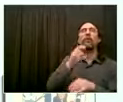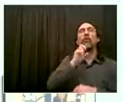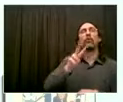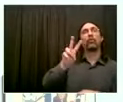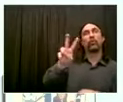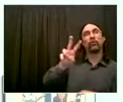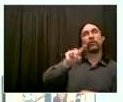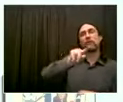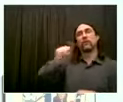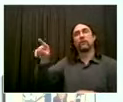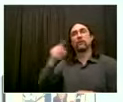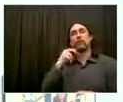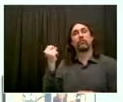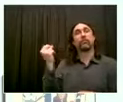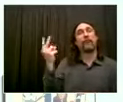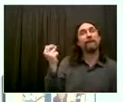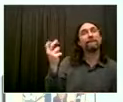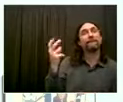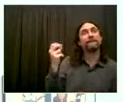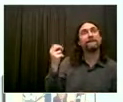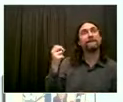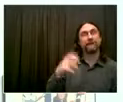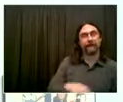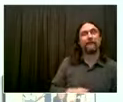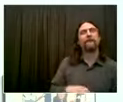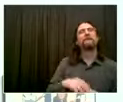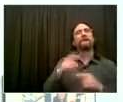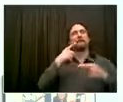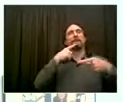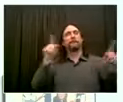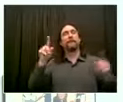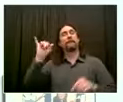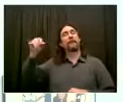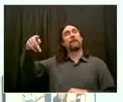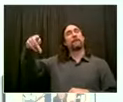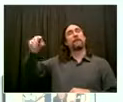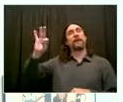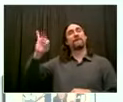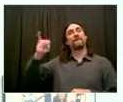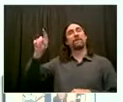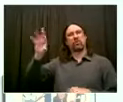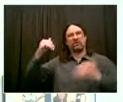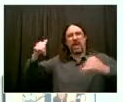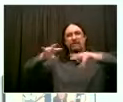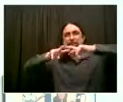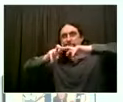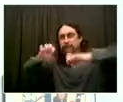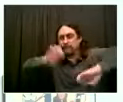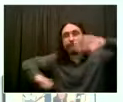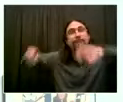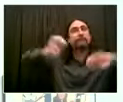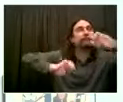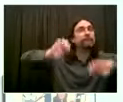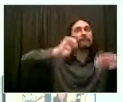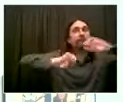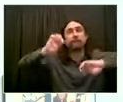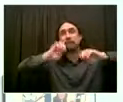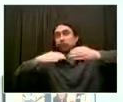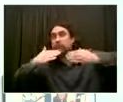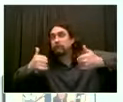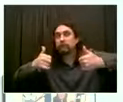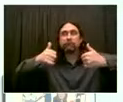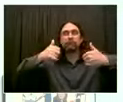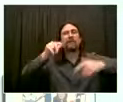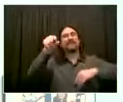could be authorized for use in children younger than 12 as soon as September of this year. So we'll of course have to follow